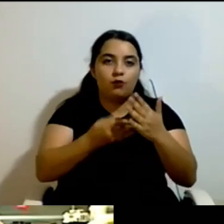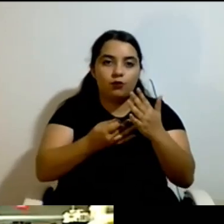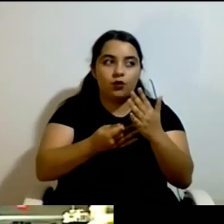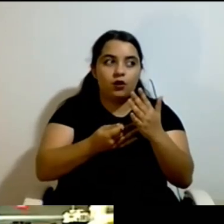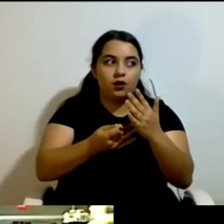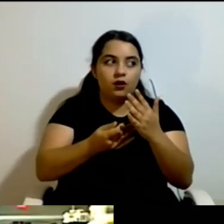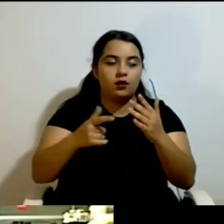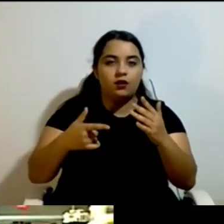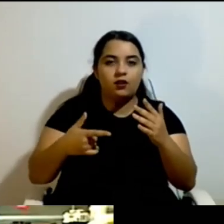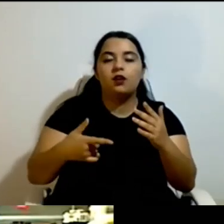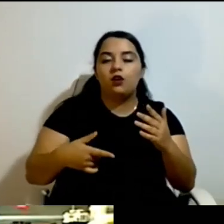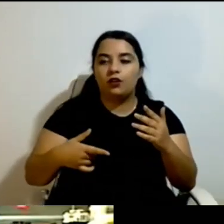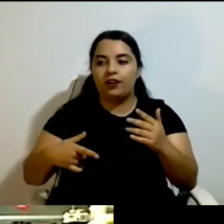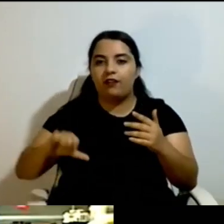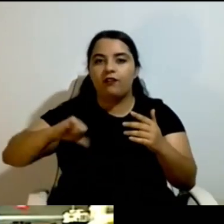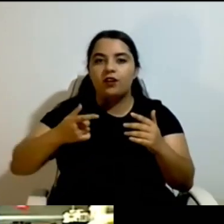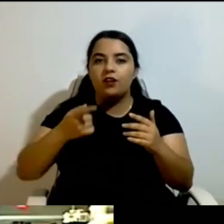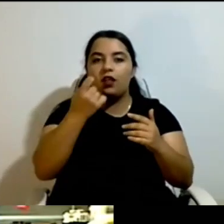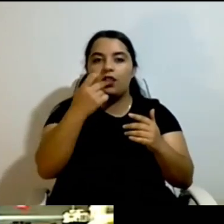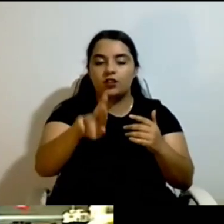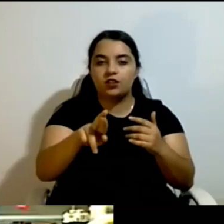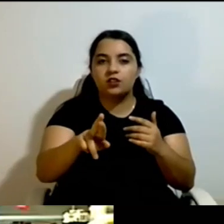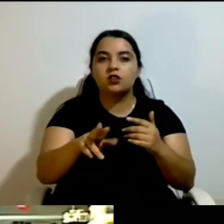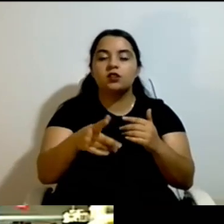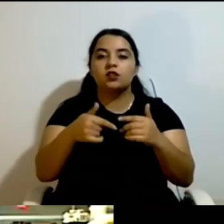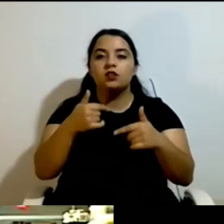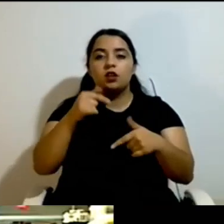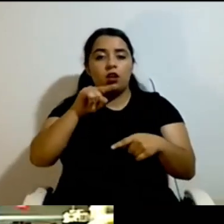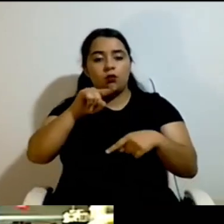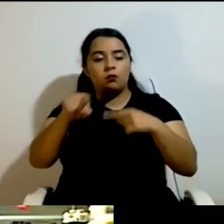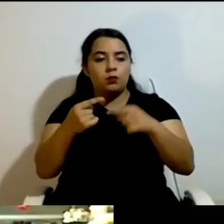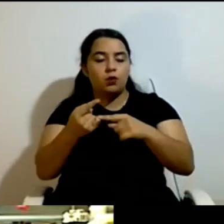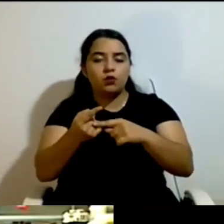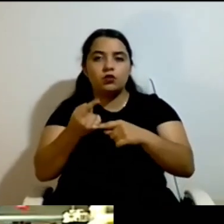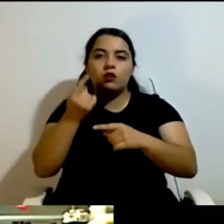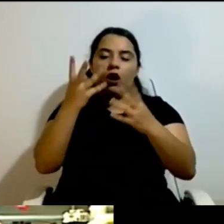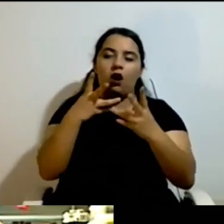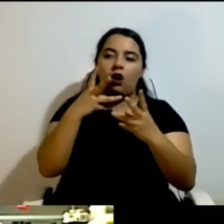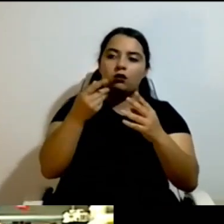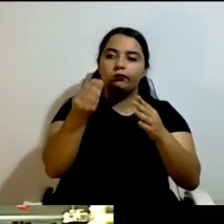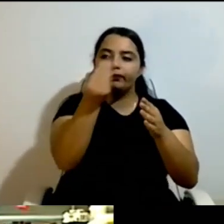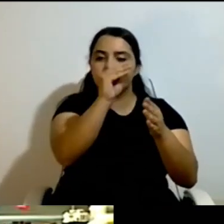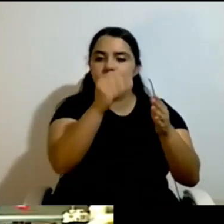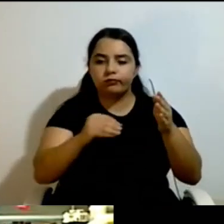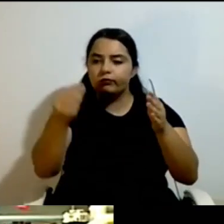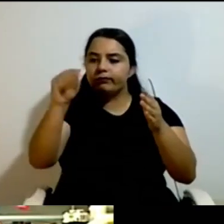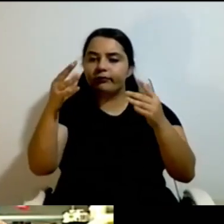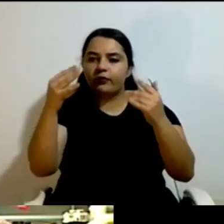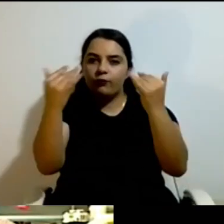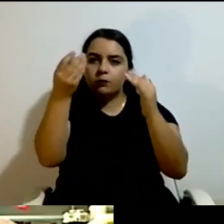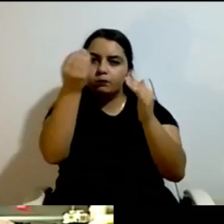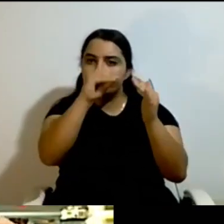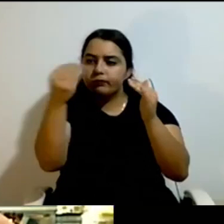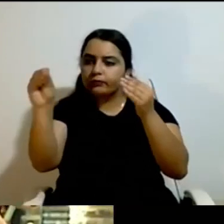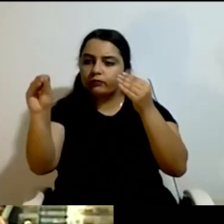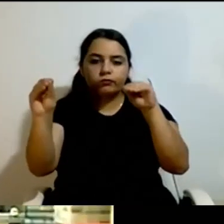And this calculates directly at the end in a sum that the person gets. And there are lots